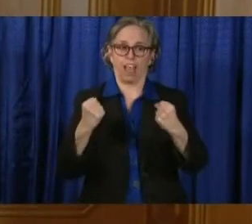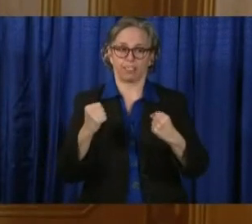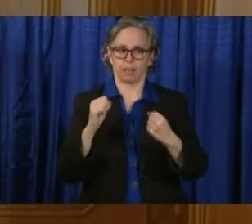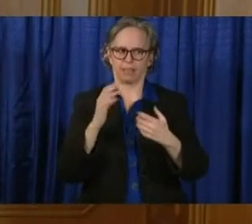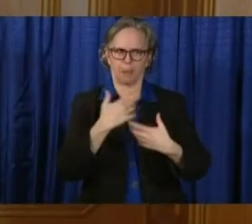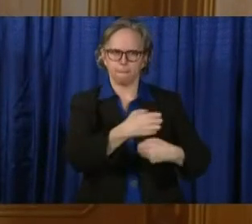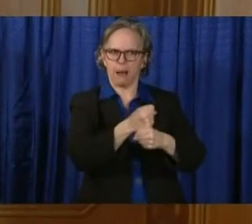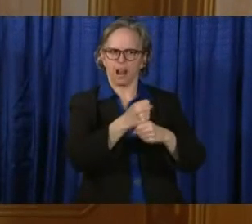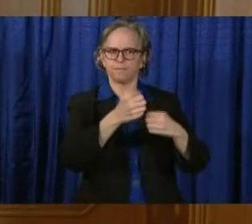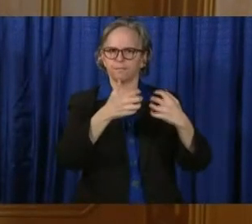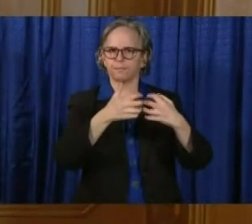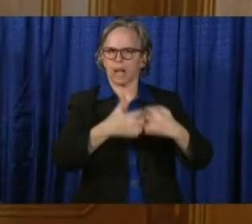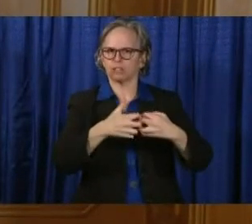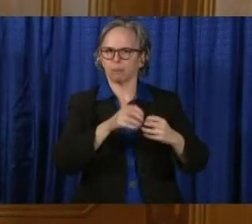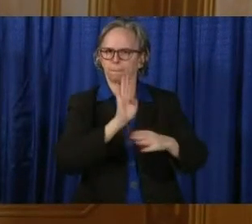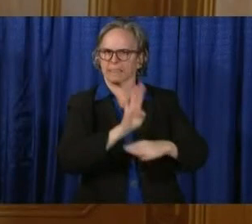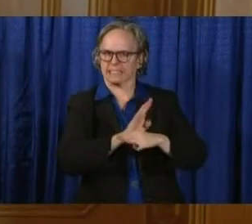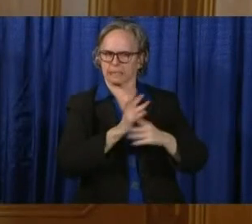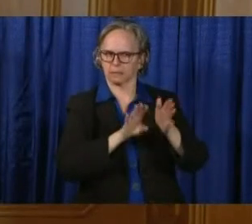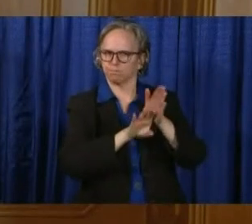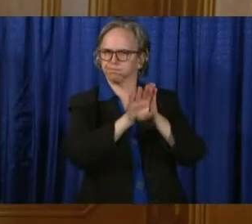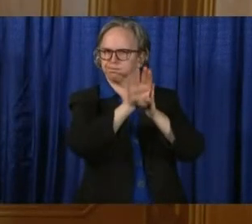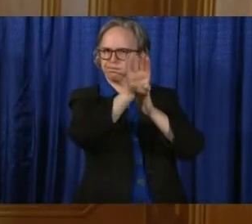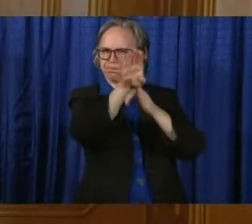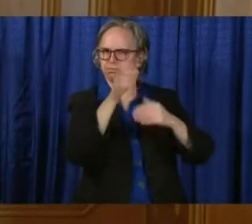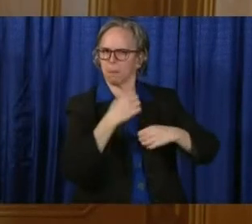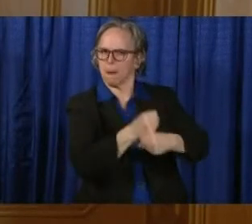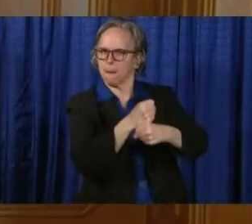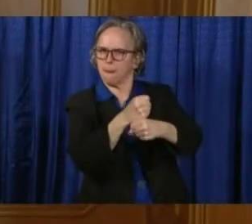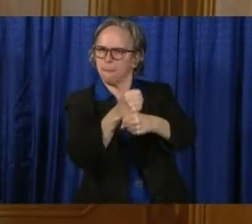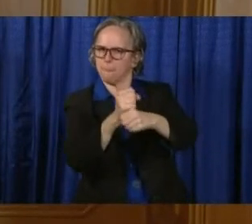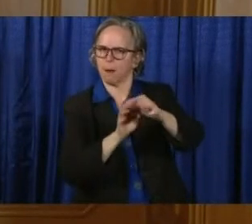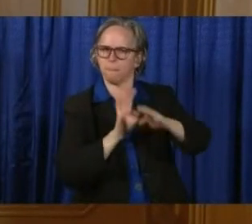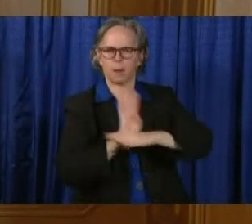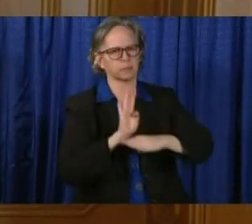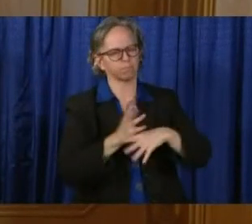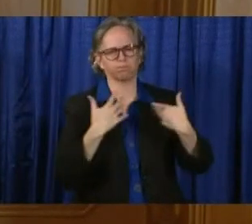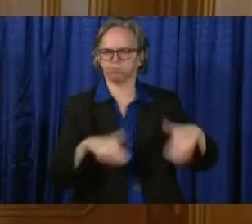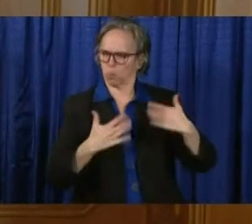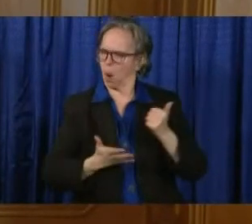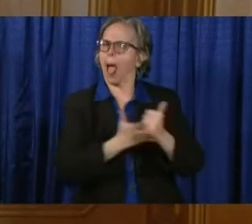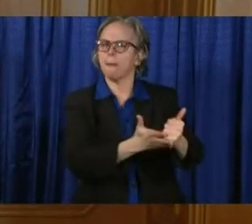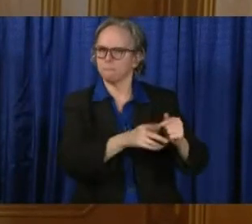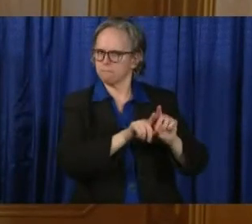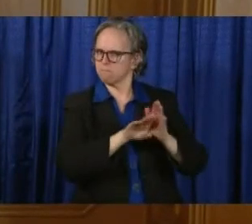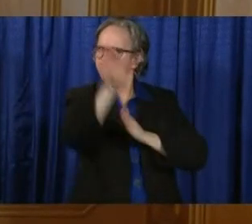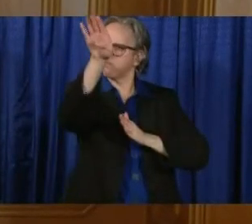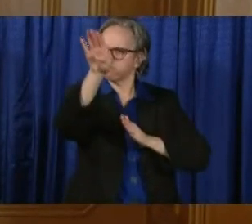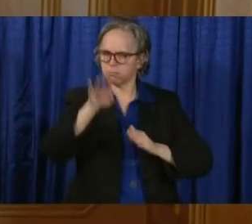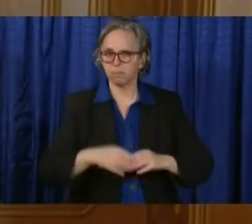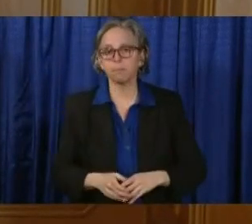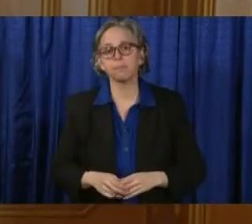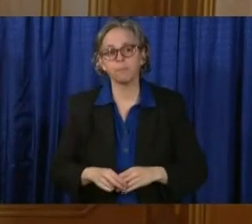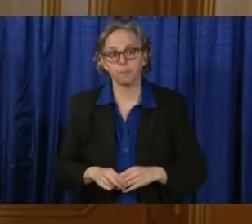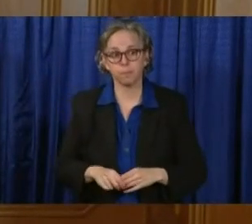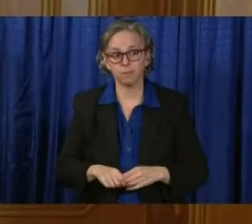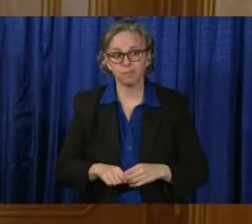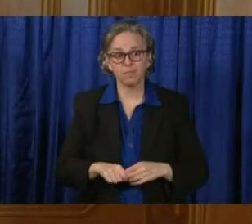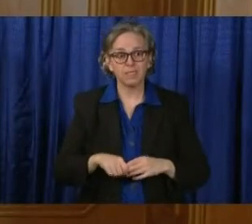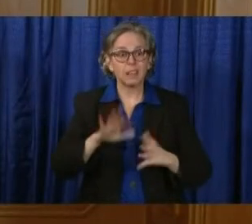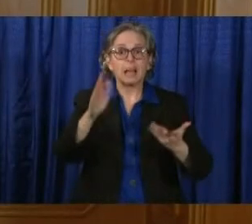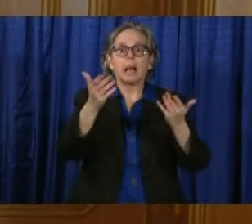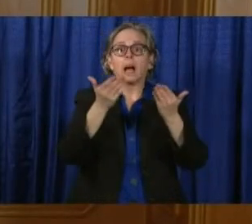Once we have our supplies, we're going to use technology and innovation to identify ways to make our supplies